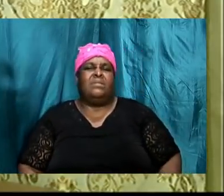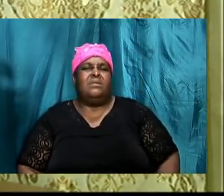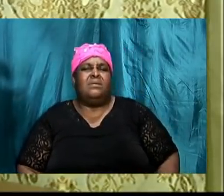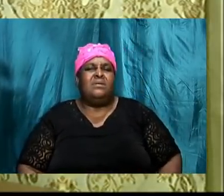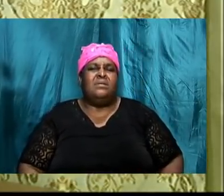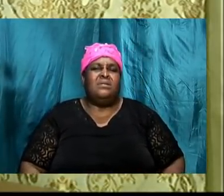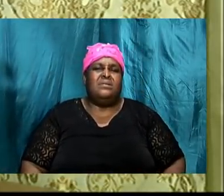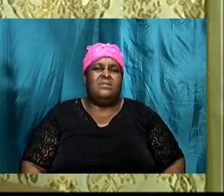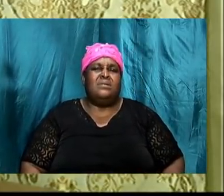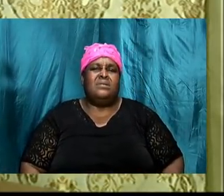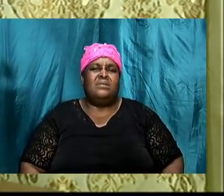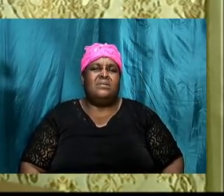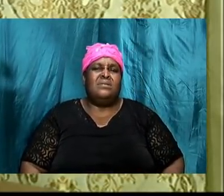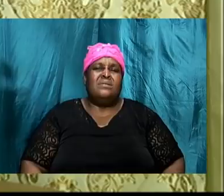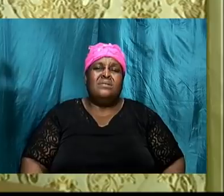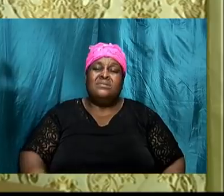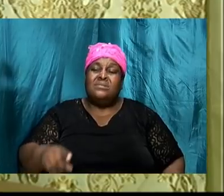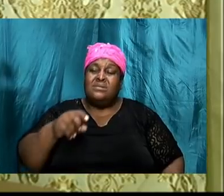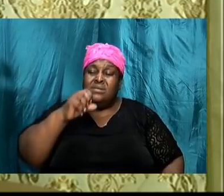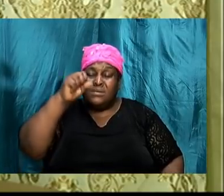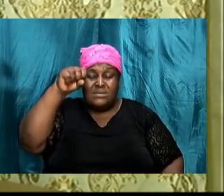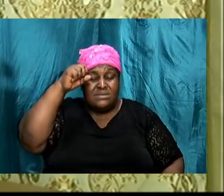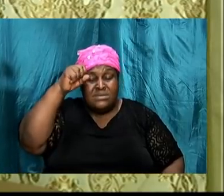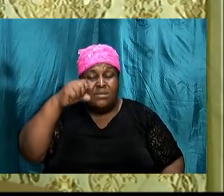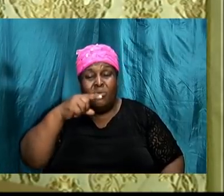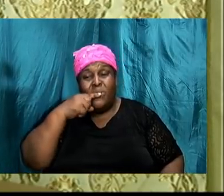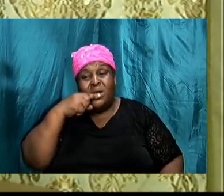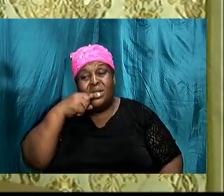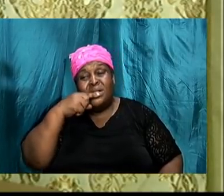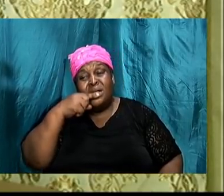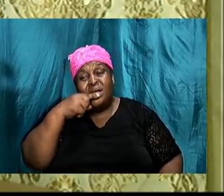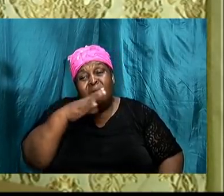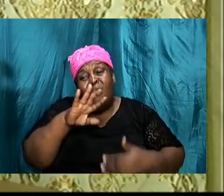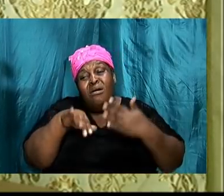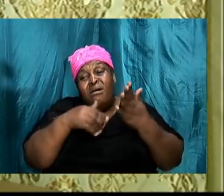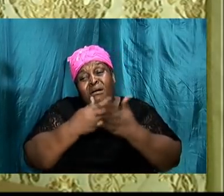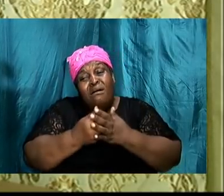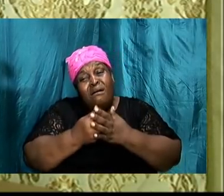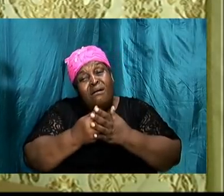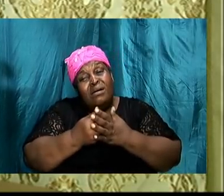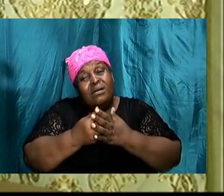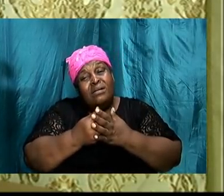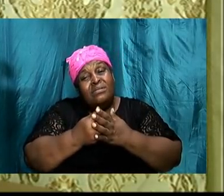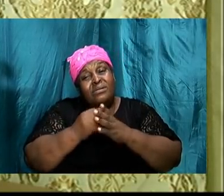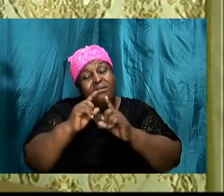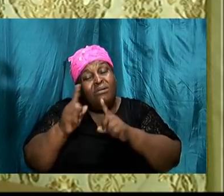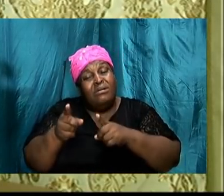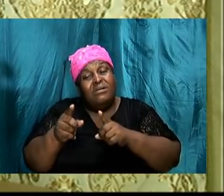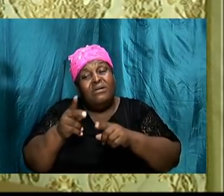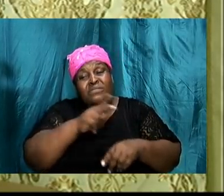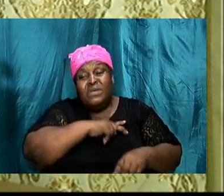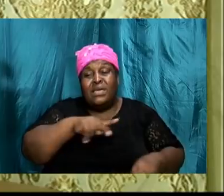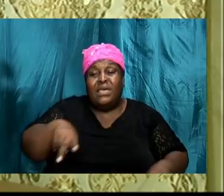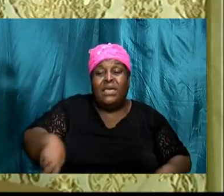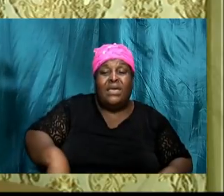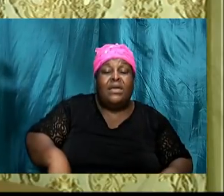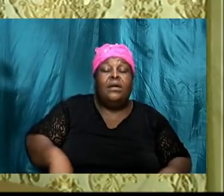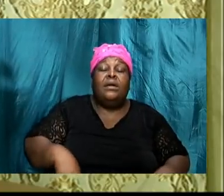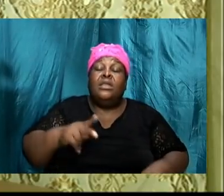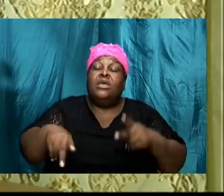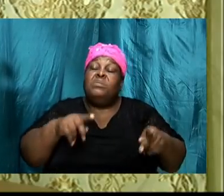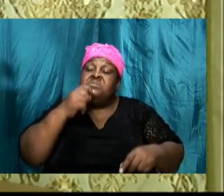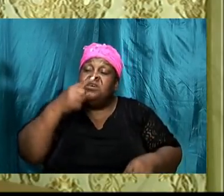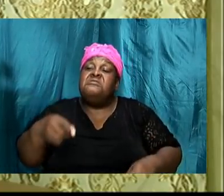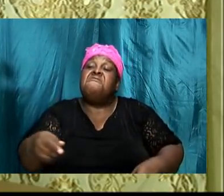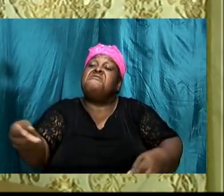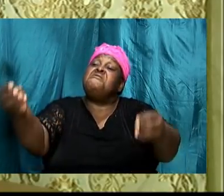Samuel laid out to them all the manner of the king the people said look here give us a